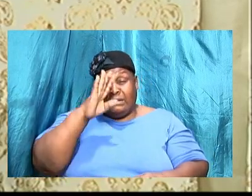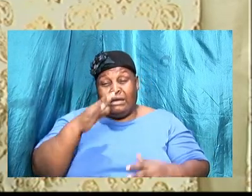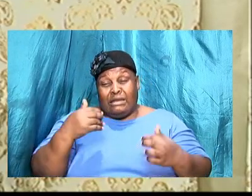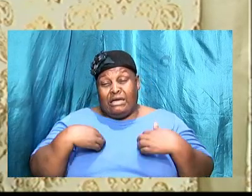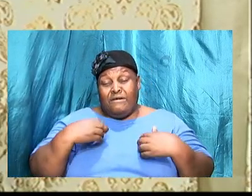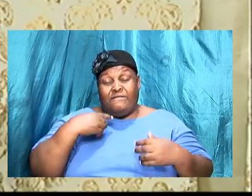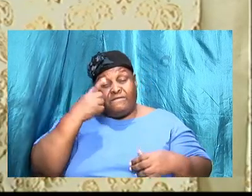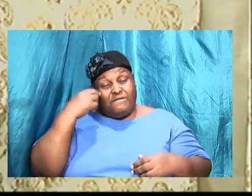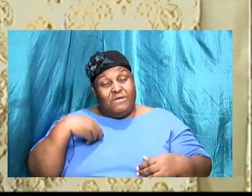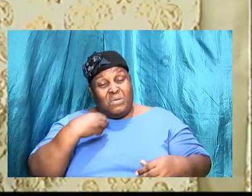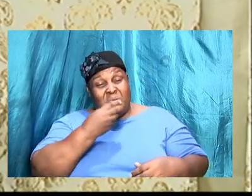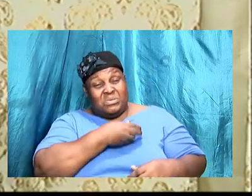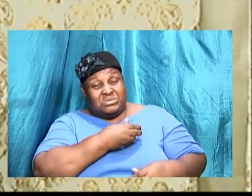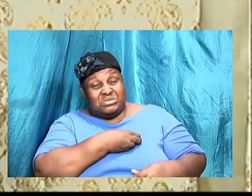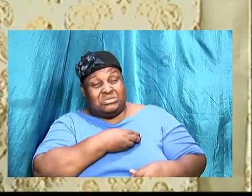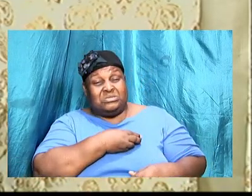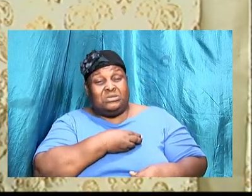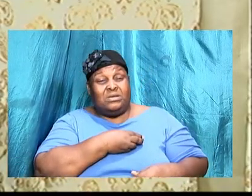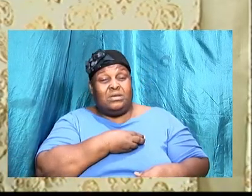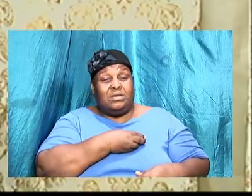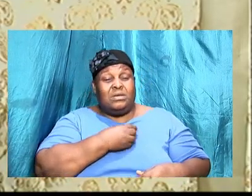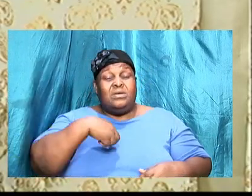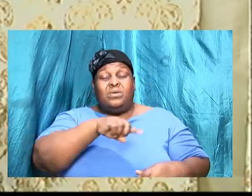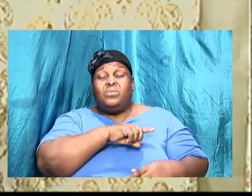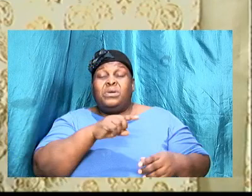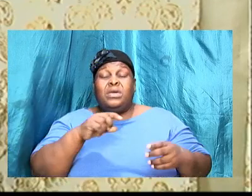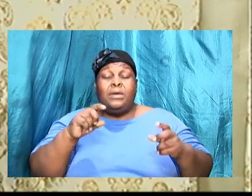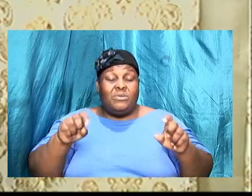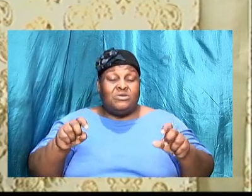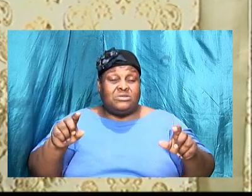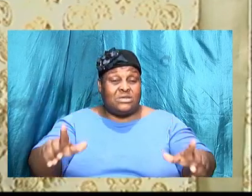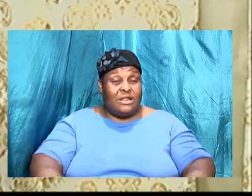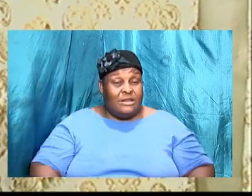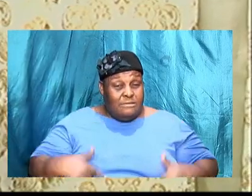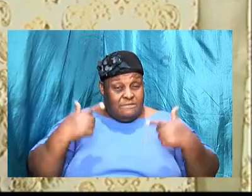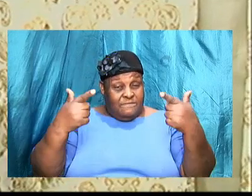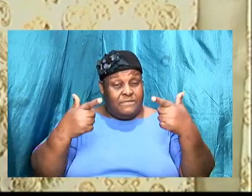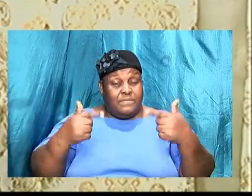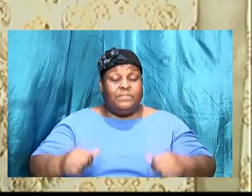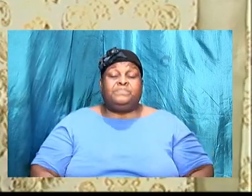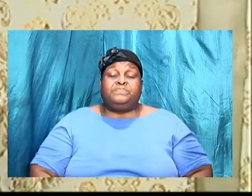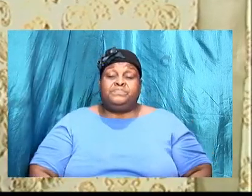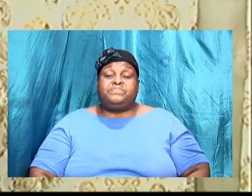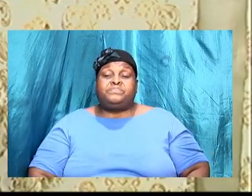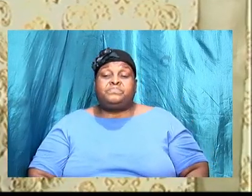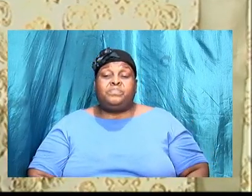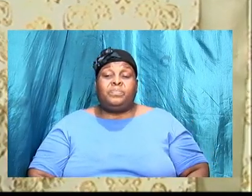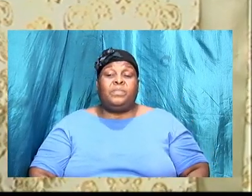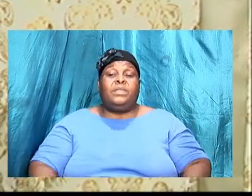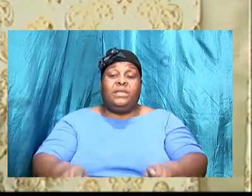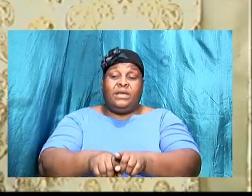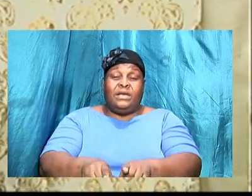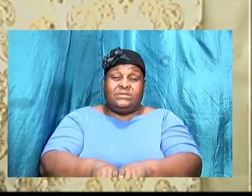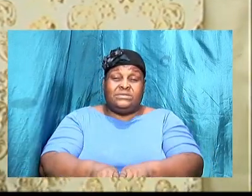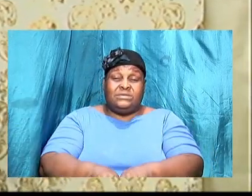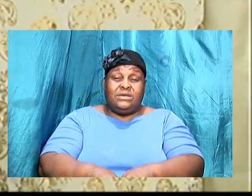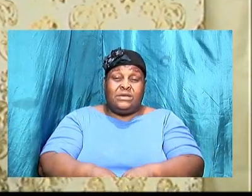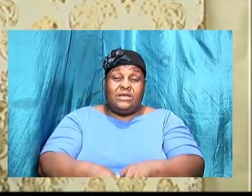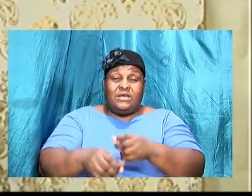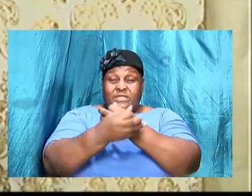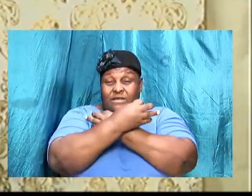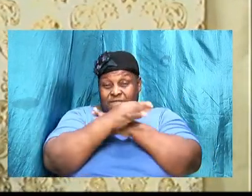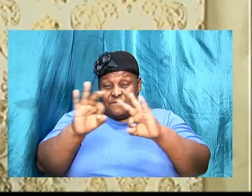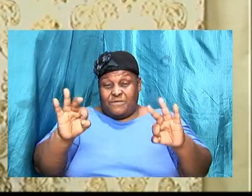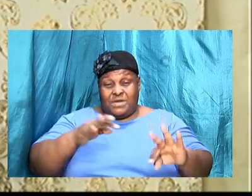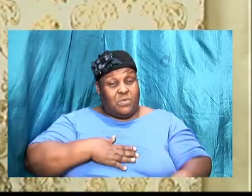the plan of God for our lives. as it pertains to the permissive will. Remember last week I